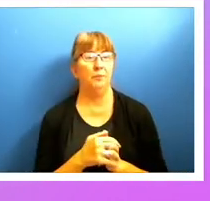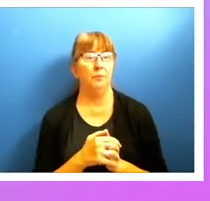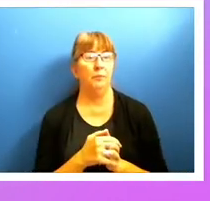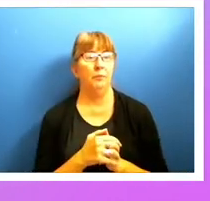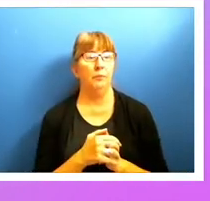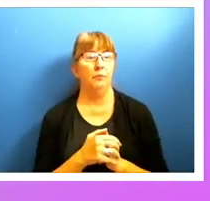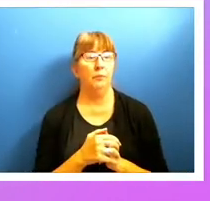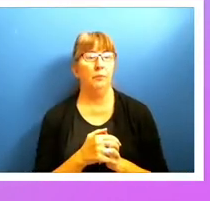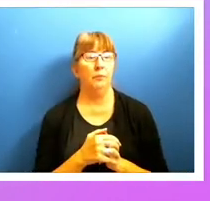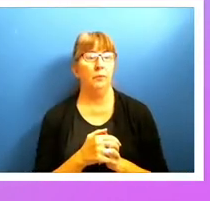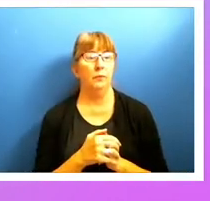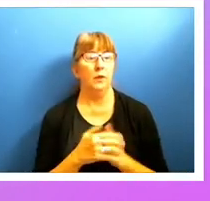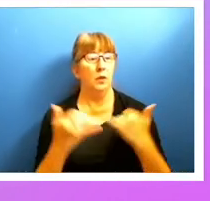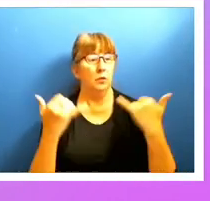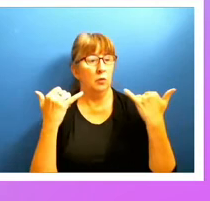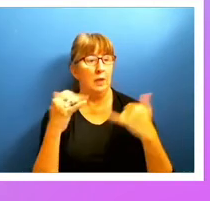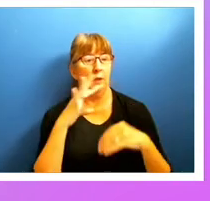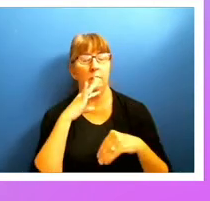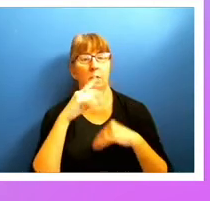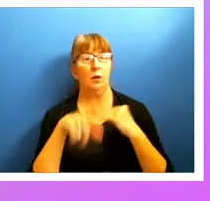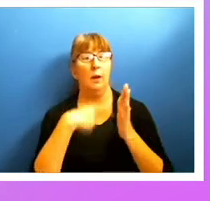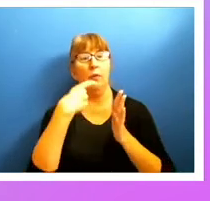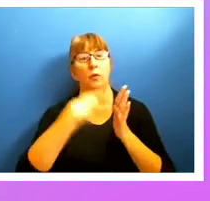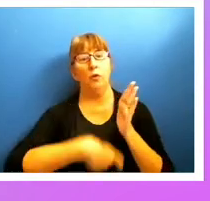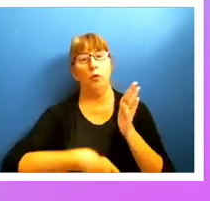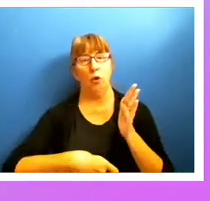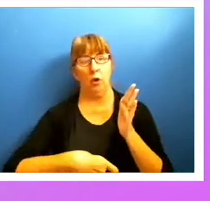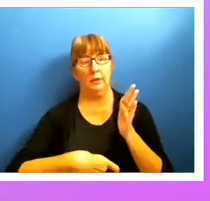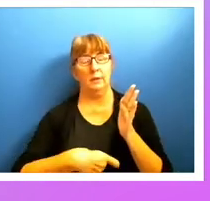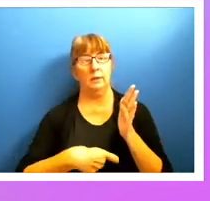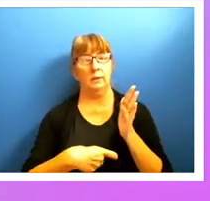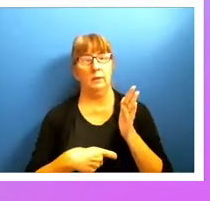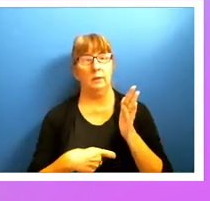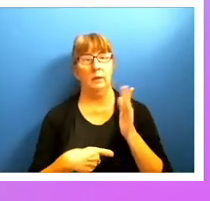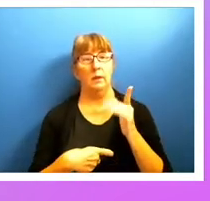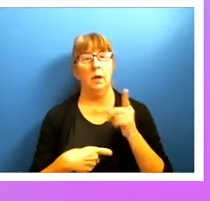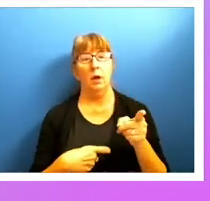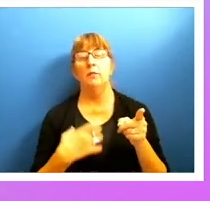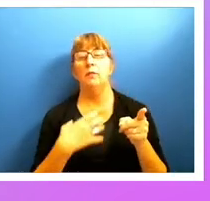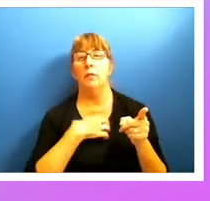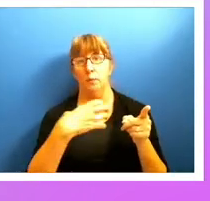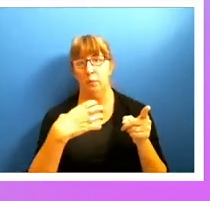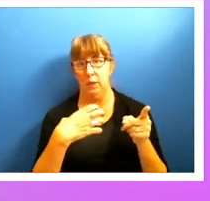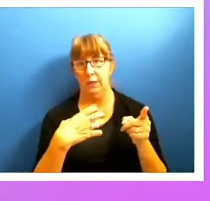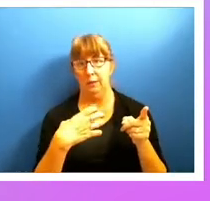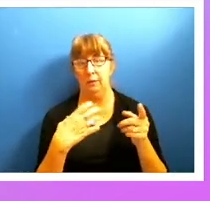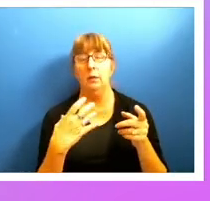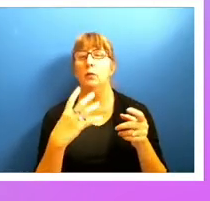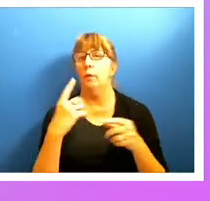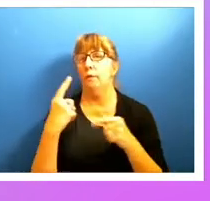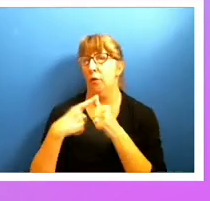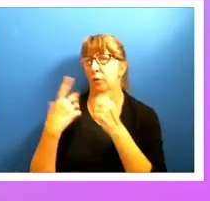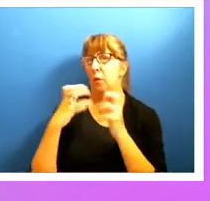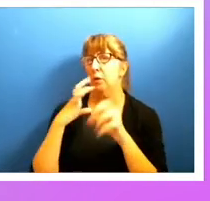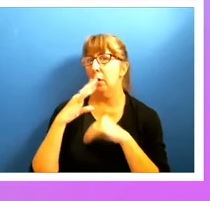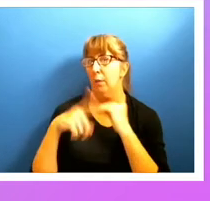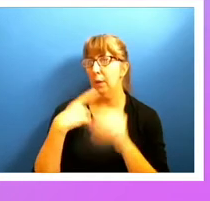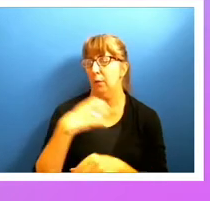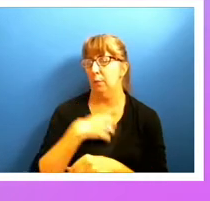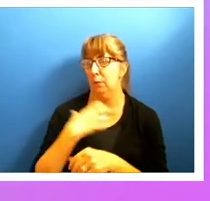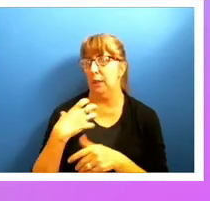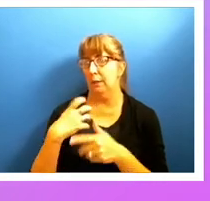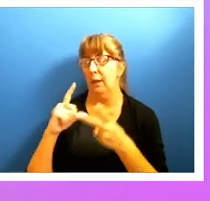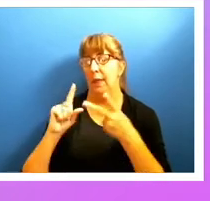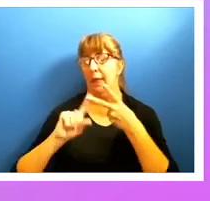So let's talk now about the cost of the complaint. So I want to talk about complaints first, and then I'm going to talk about lawsuits.